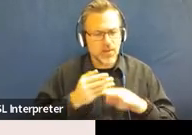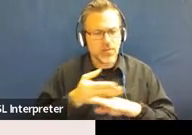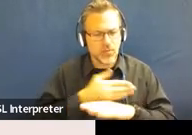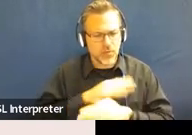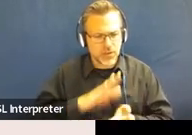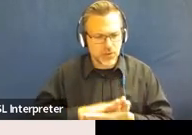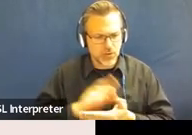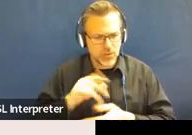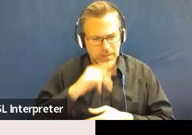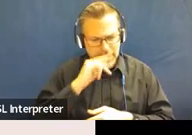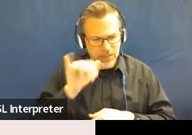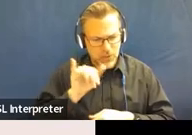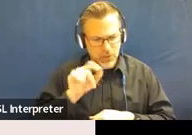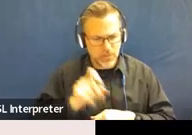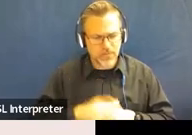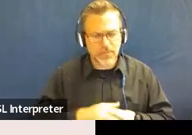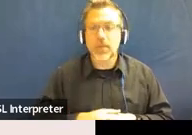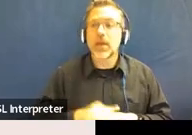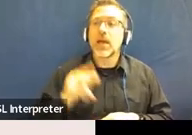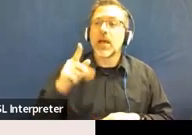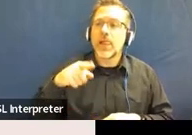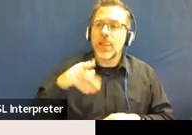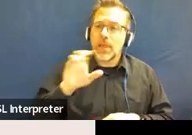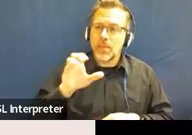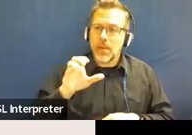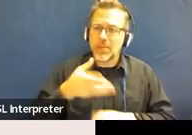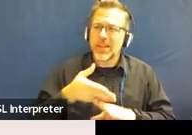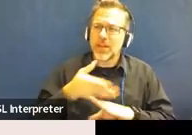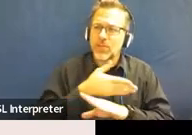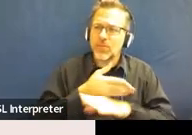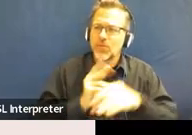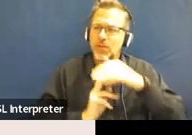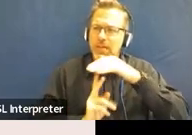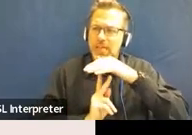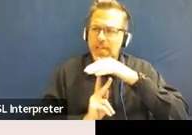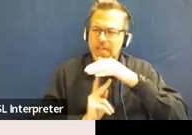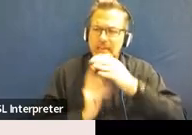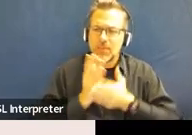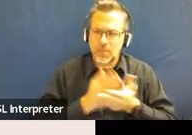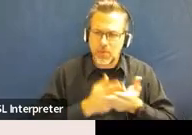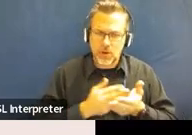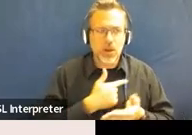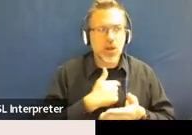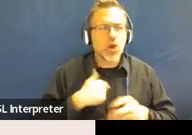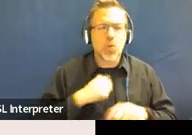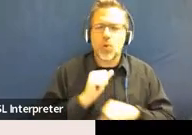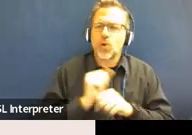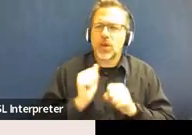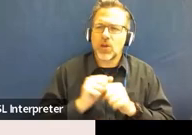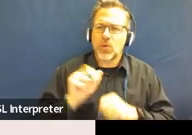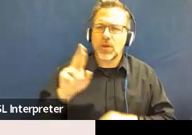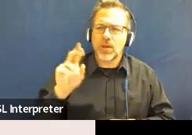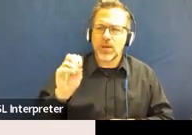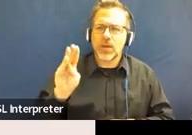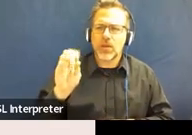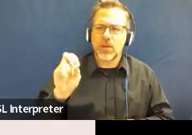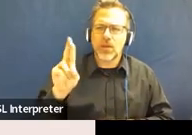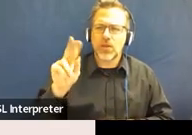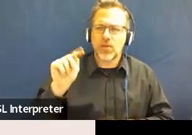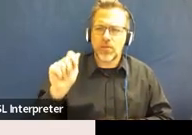Karen, the public pre-K piece, we are working with Roberta Lucas and